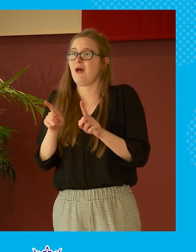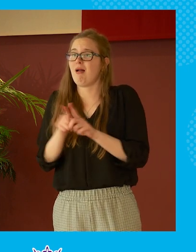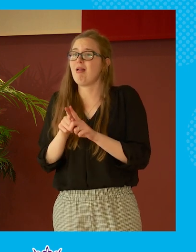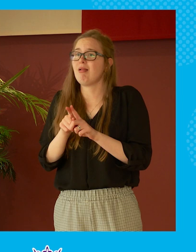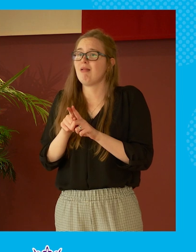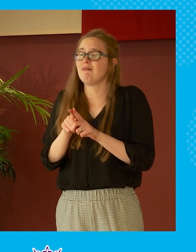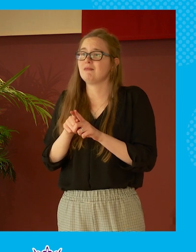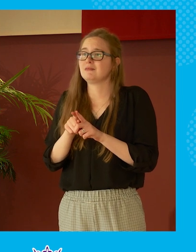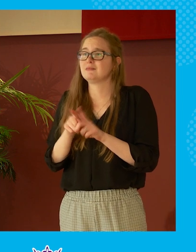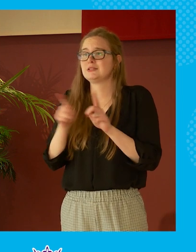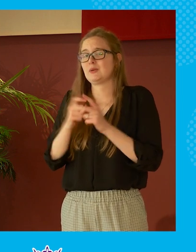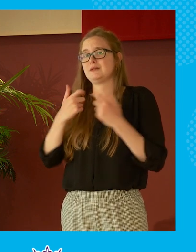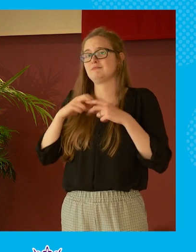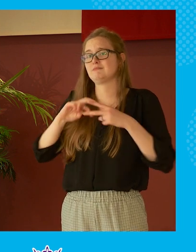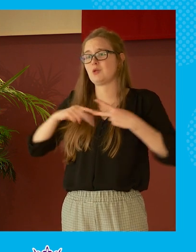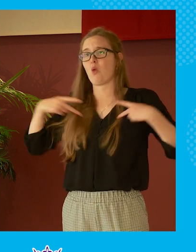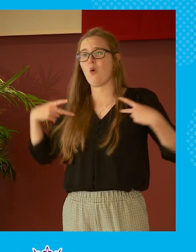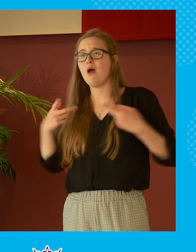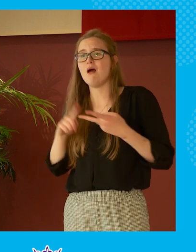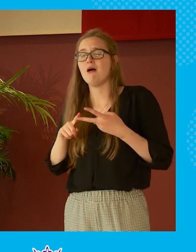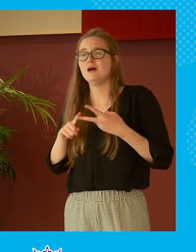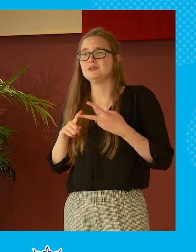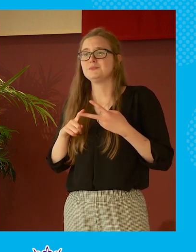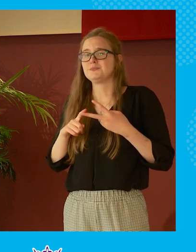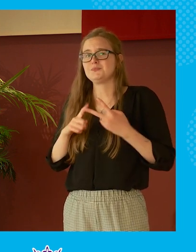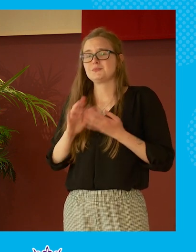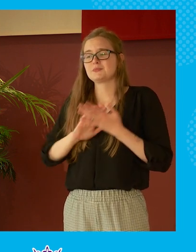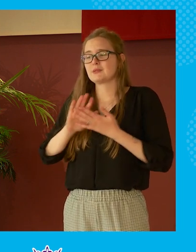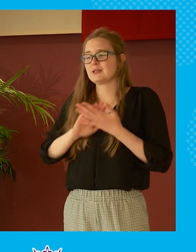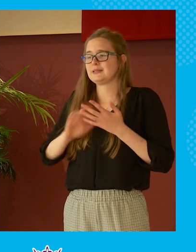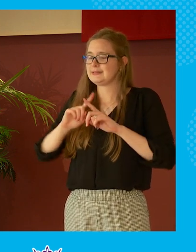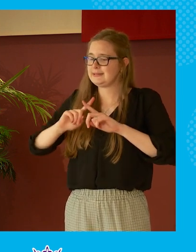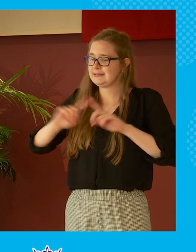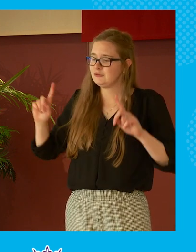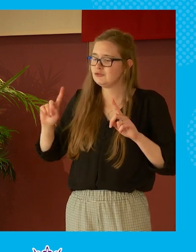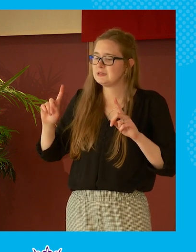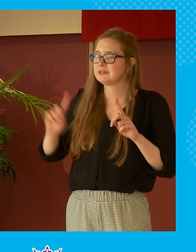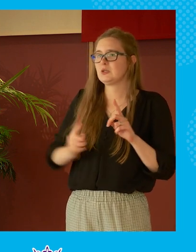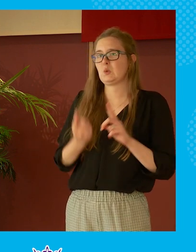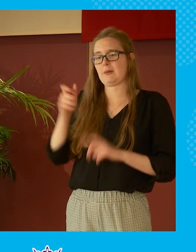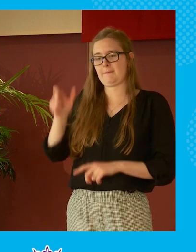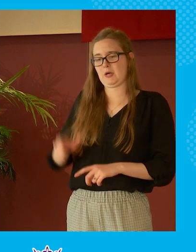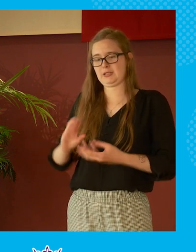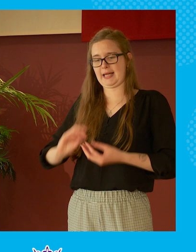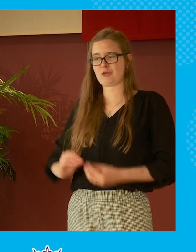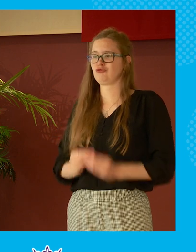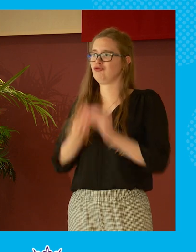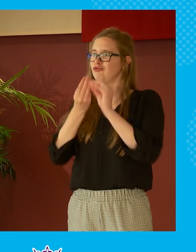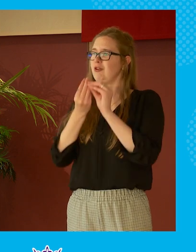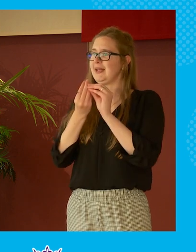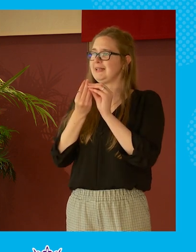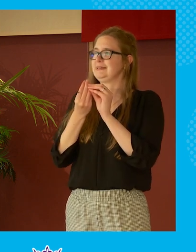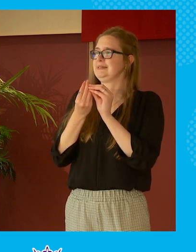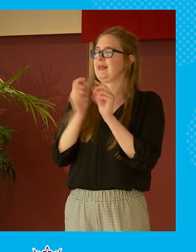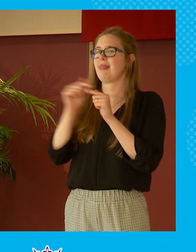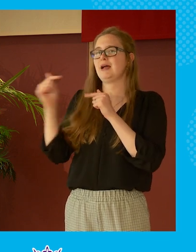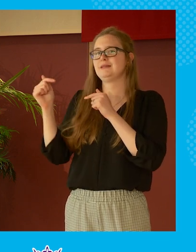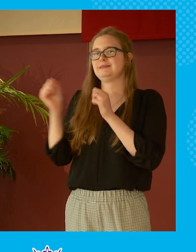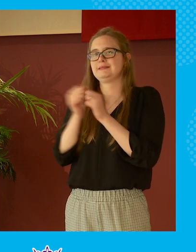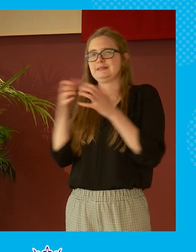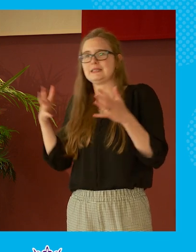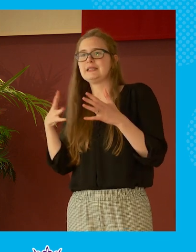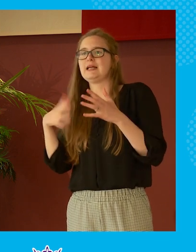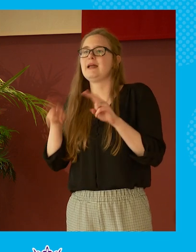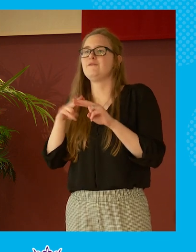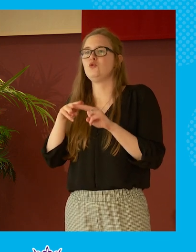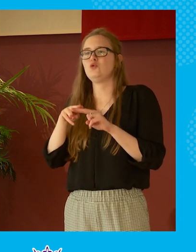a lawyer a court lawyer and you know the difference that one can make to a dispute if you can work